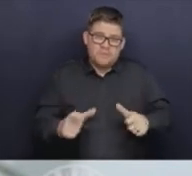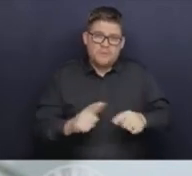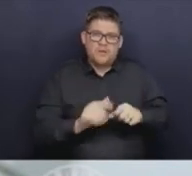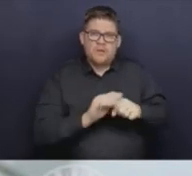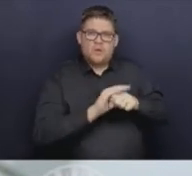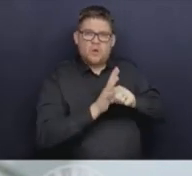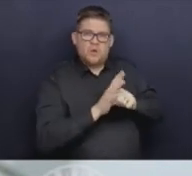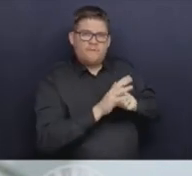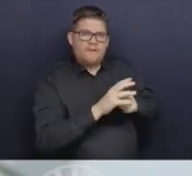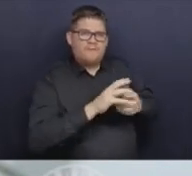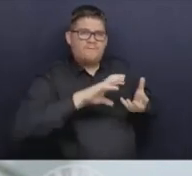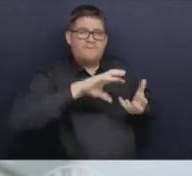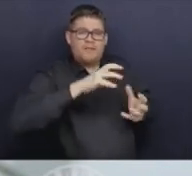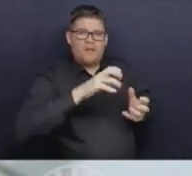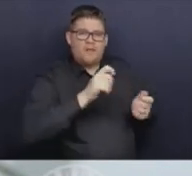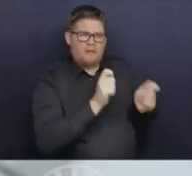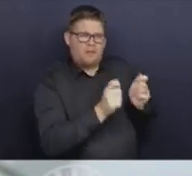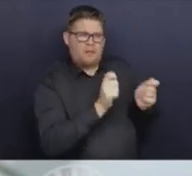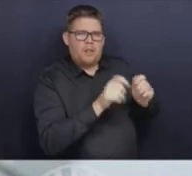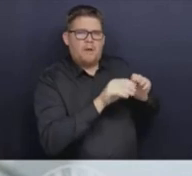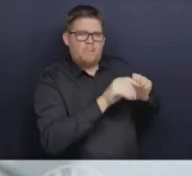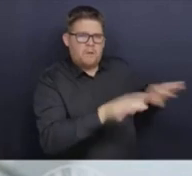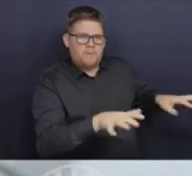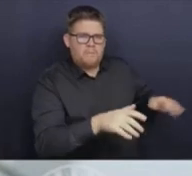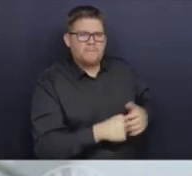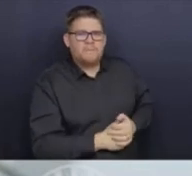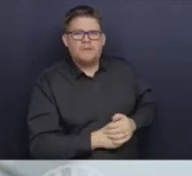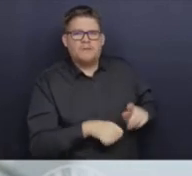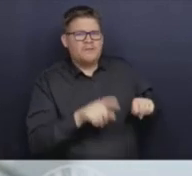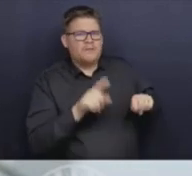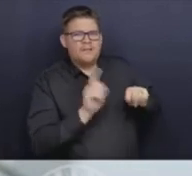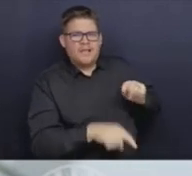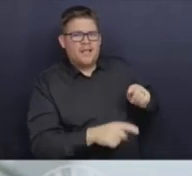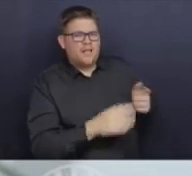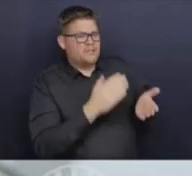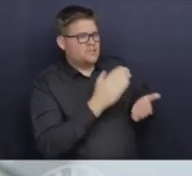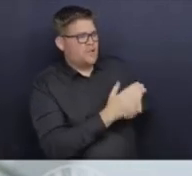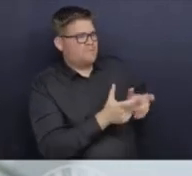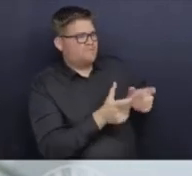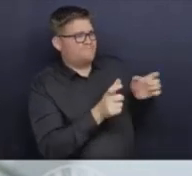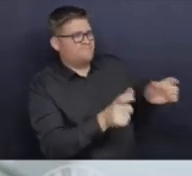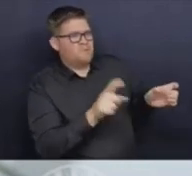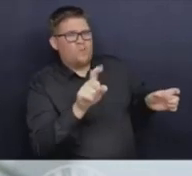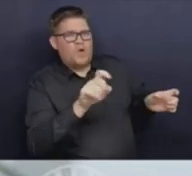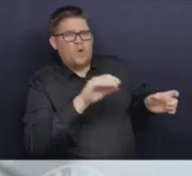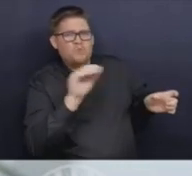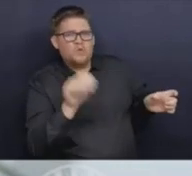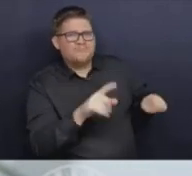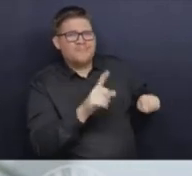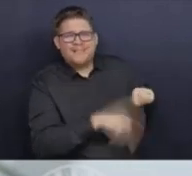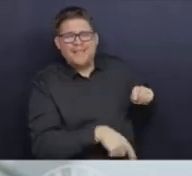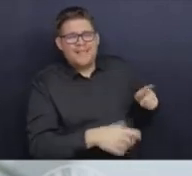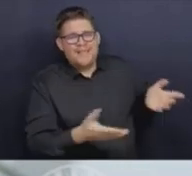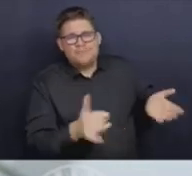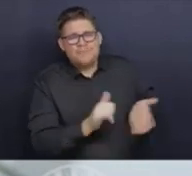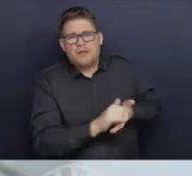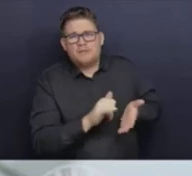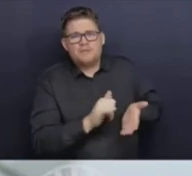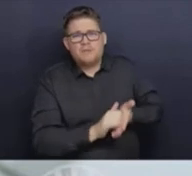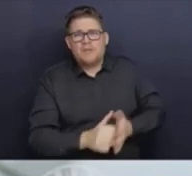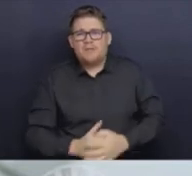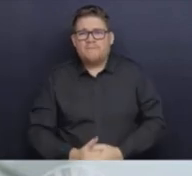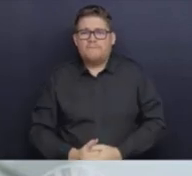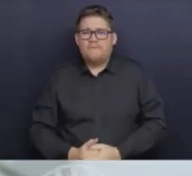There's no way that we can stop a hundred percent of infections with the strains that we're seeing circulate. And we see that with